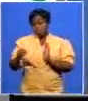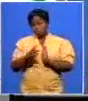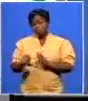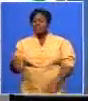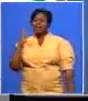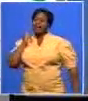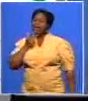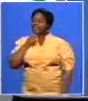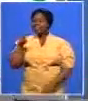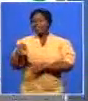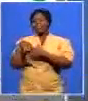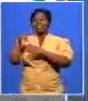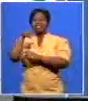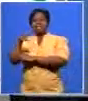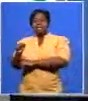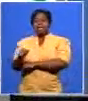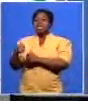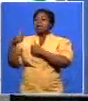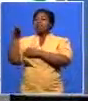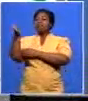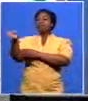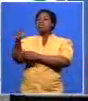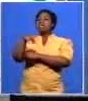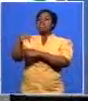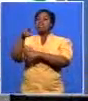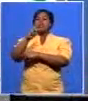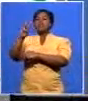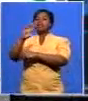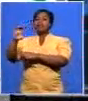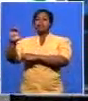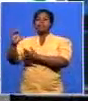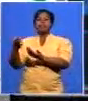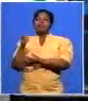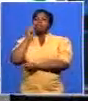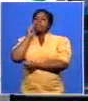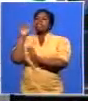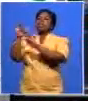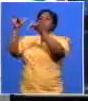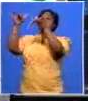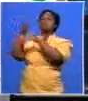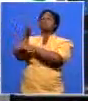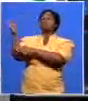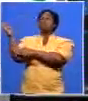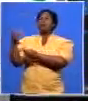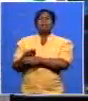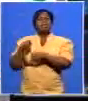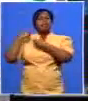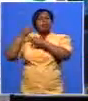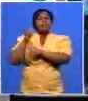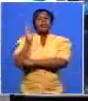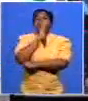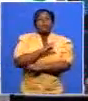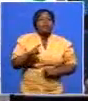he's she's sitting in the western with the cabinet of males only we have not seen those males in the in the campaign of the ta